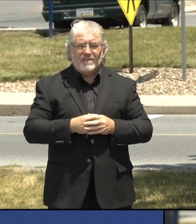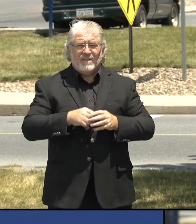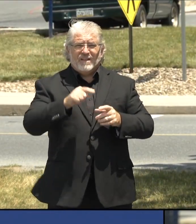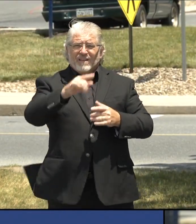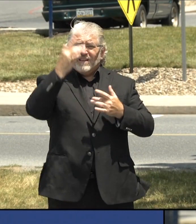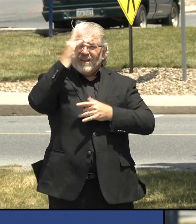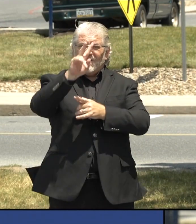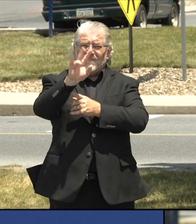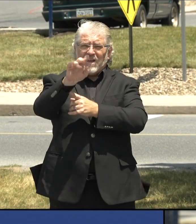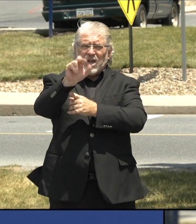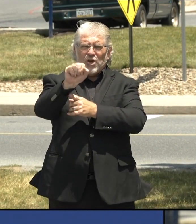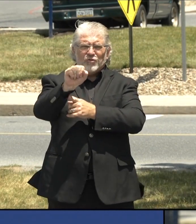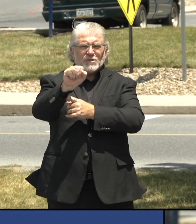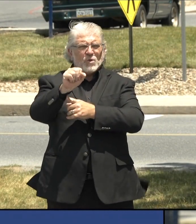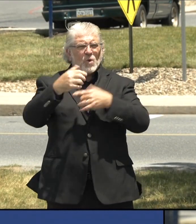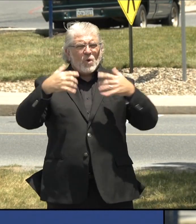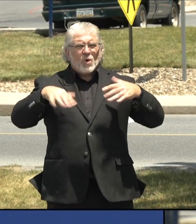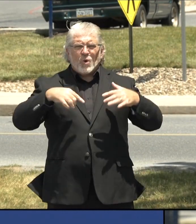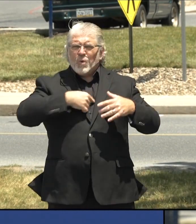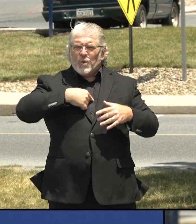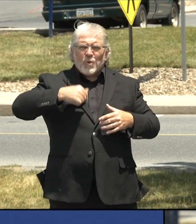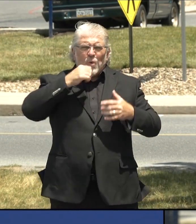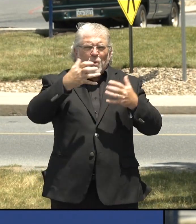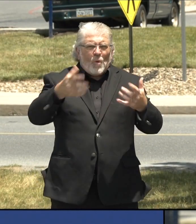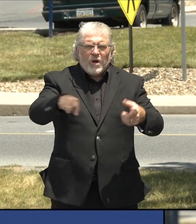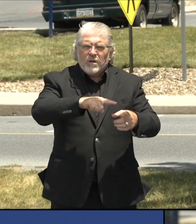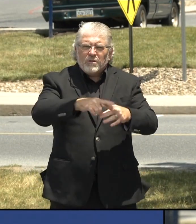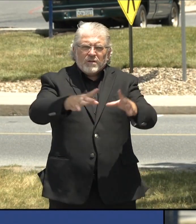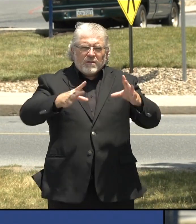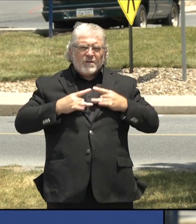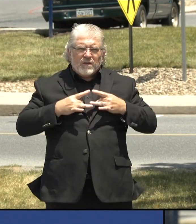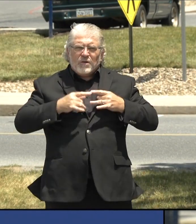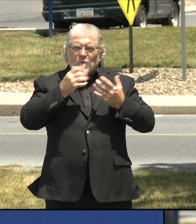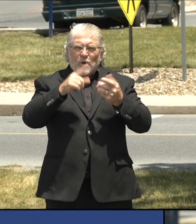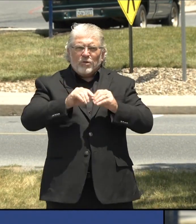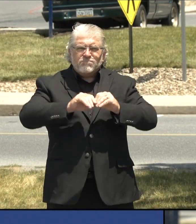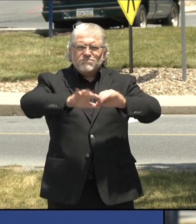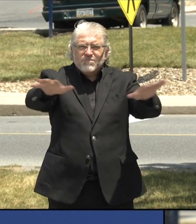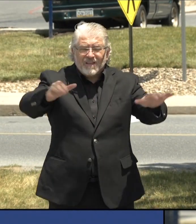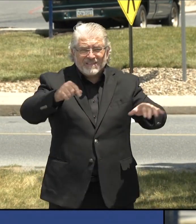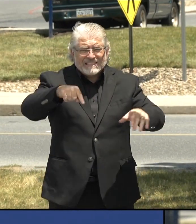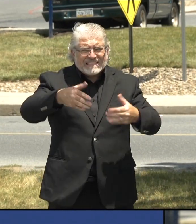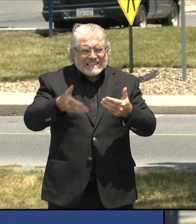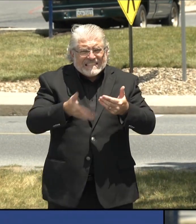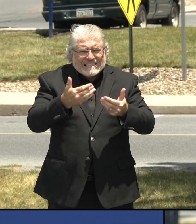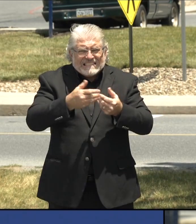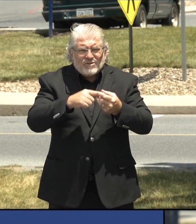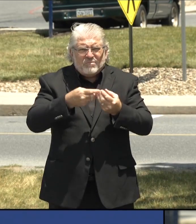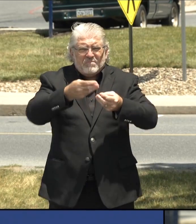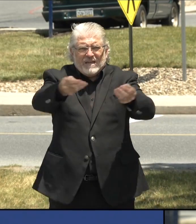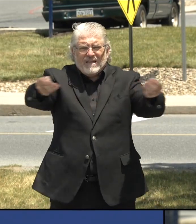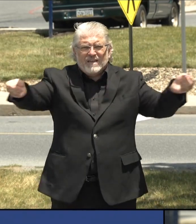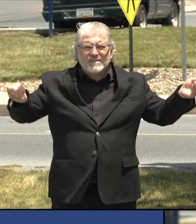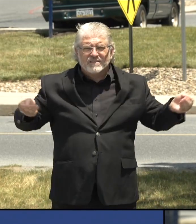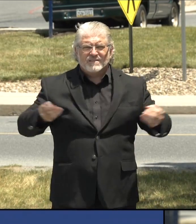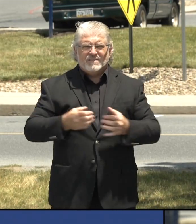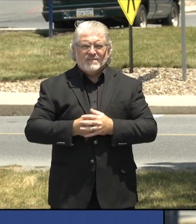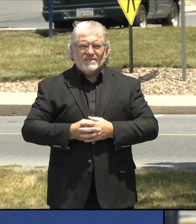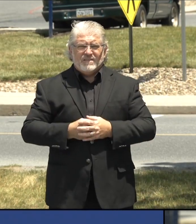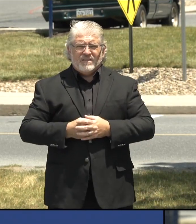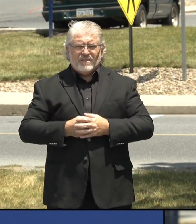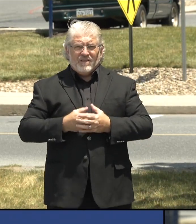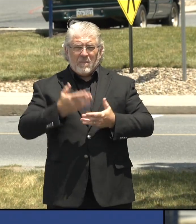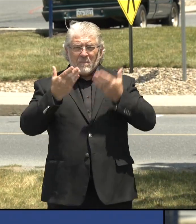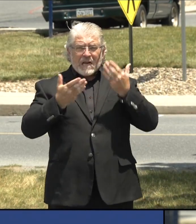virus is very contagious. It's infectious. And even if we're okay with it, we can survive it, we might carry it to somebody else who